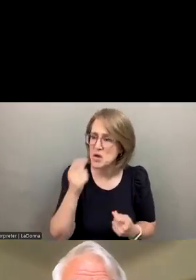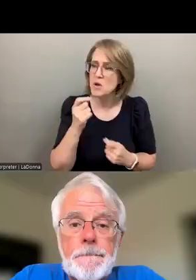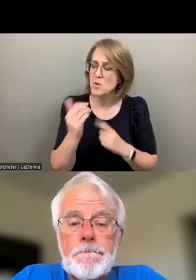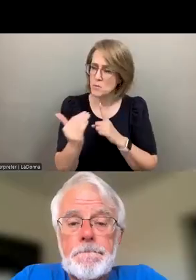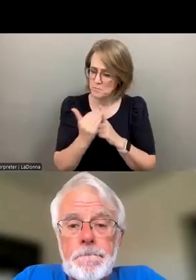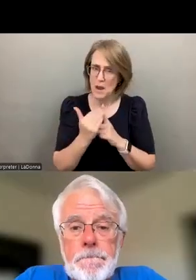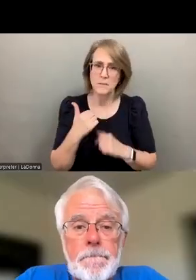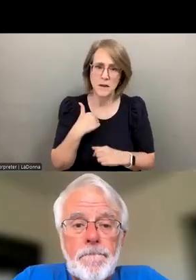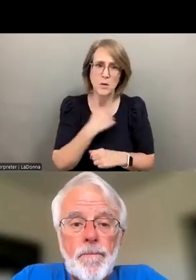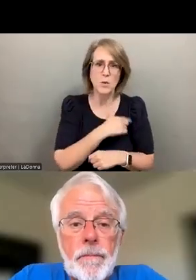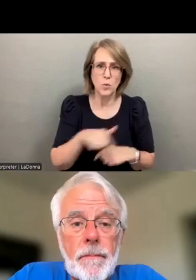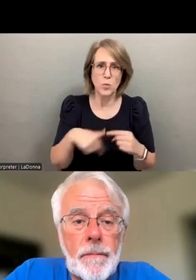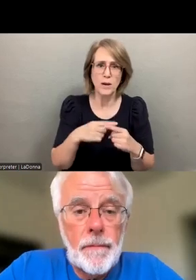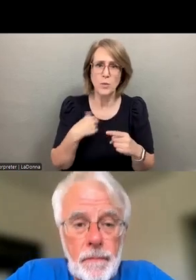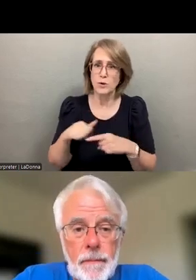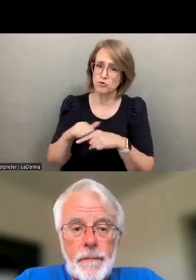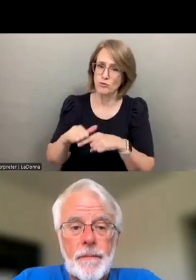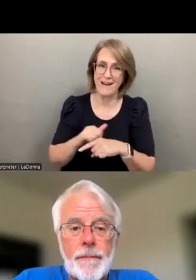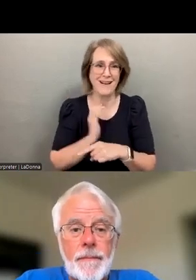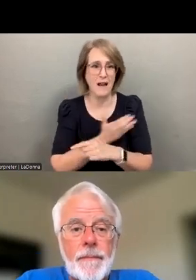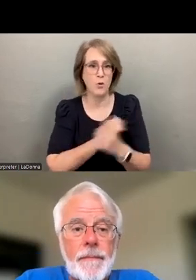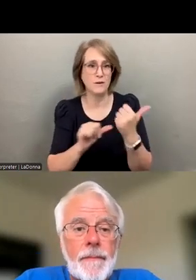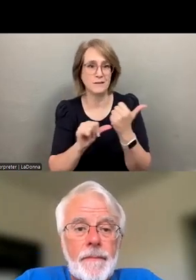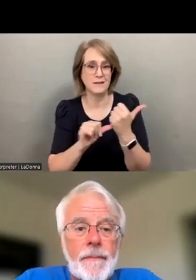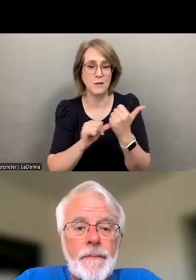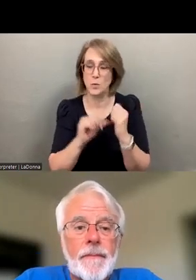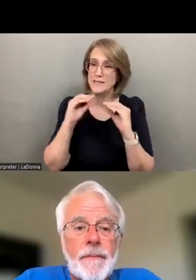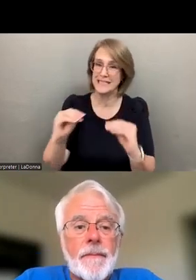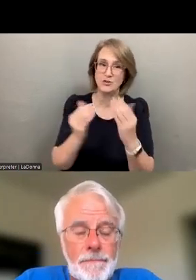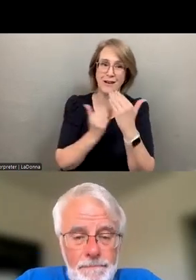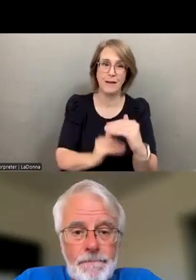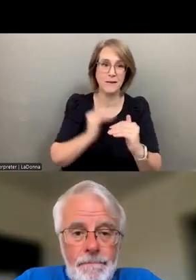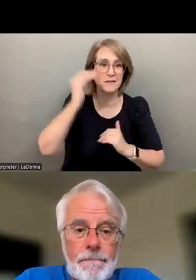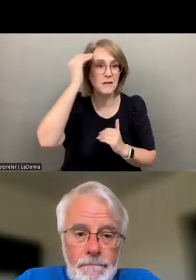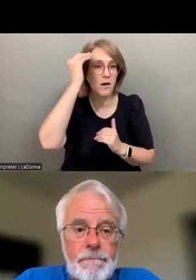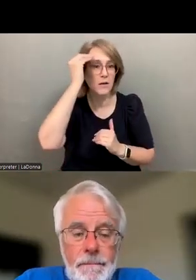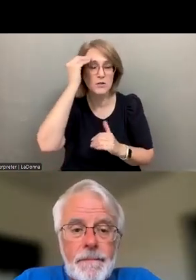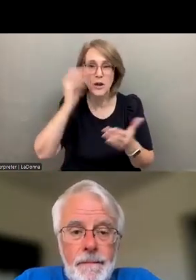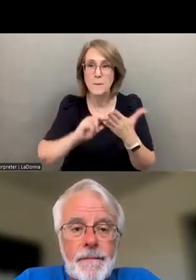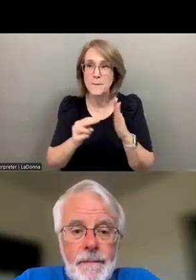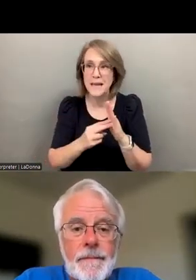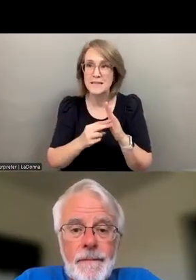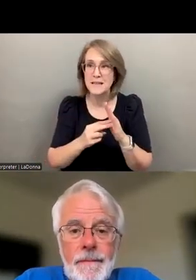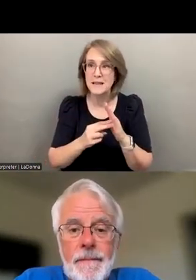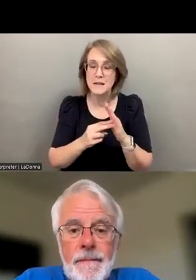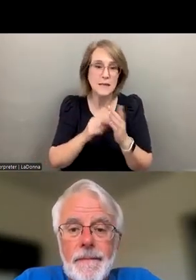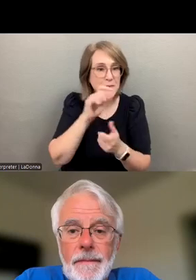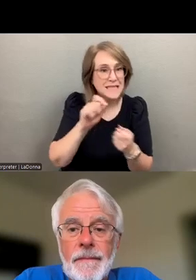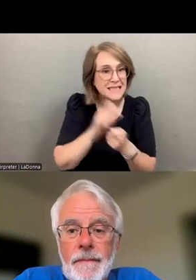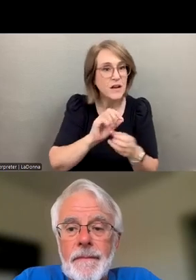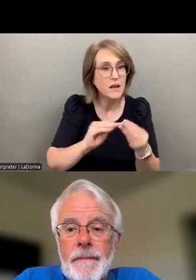the ones training our assistant, we're teaching it limited knowledge, which only has a certain amount of half-life, so to speak.